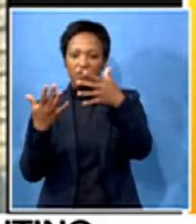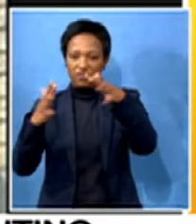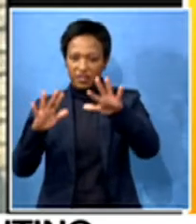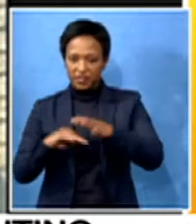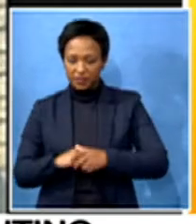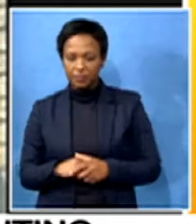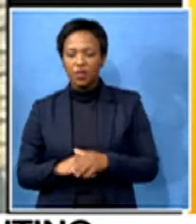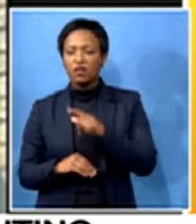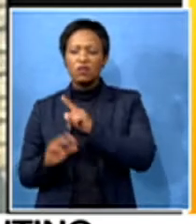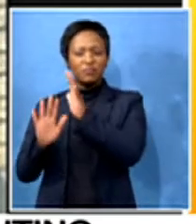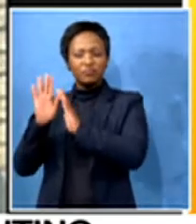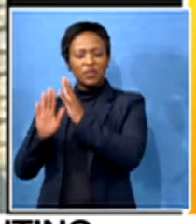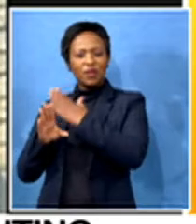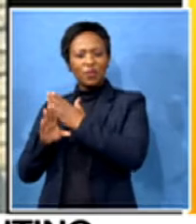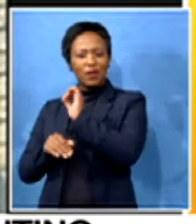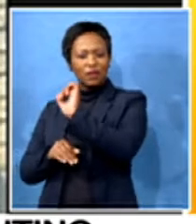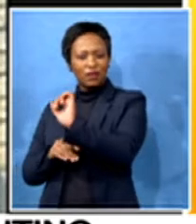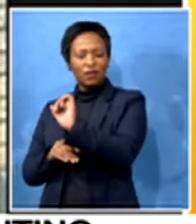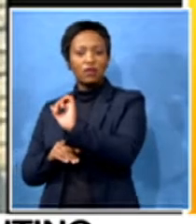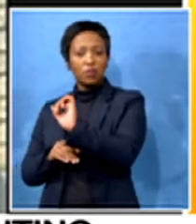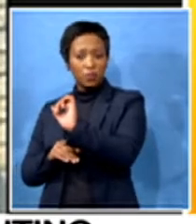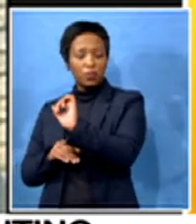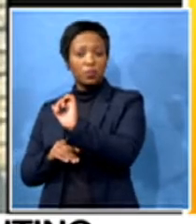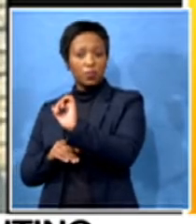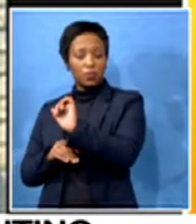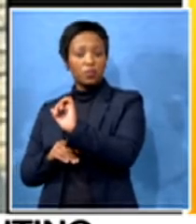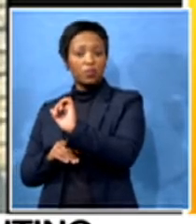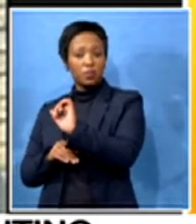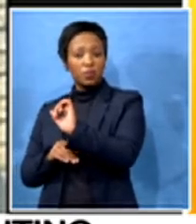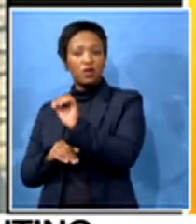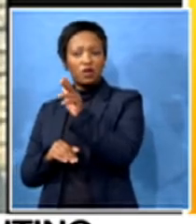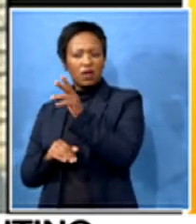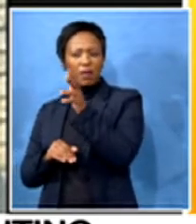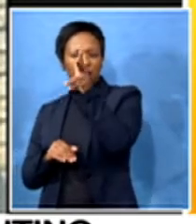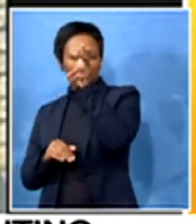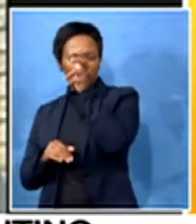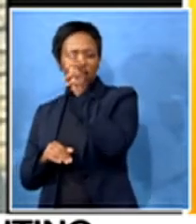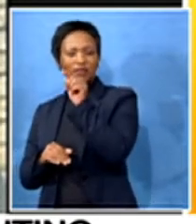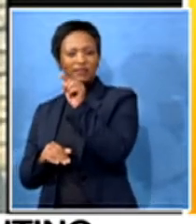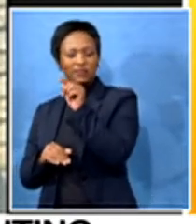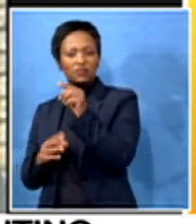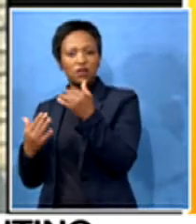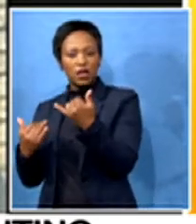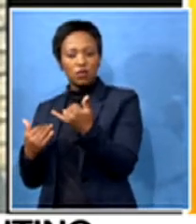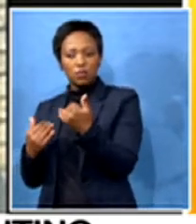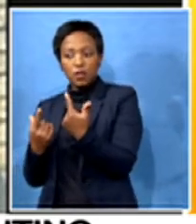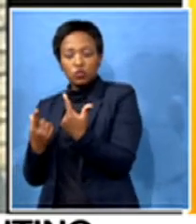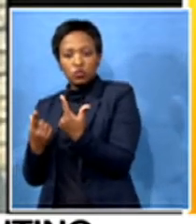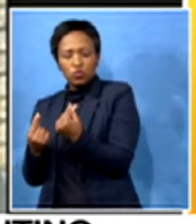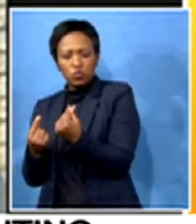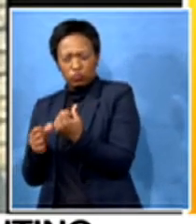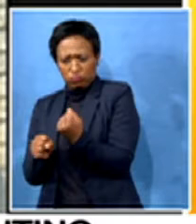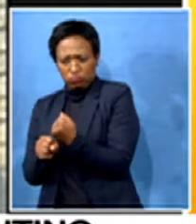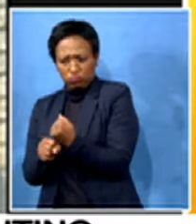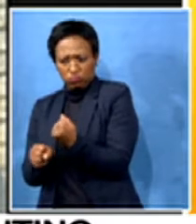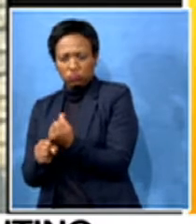and your job, because it sounds almost as if, you know, you have to really do some back-breaking work.